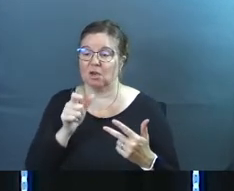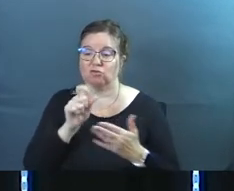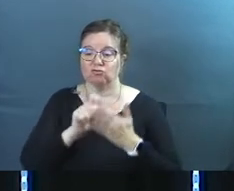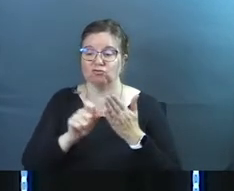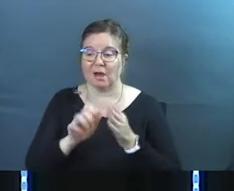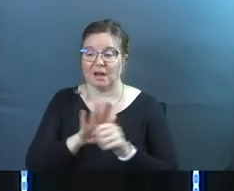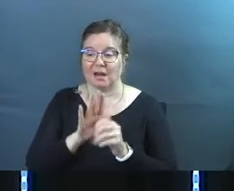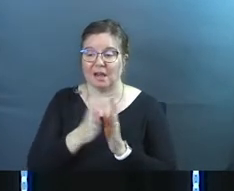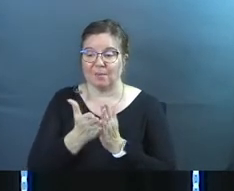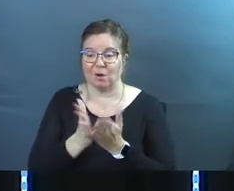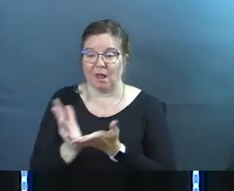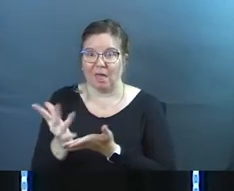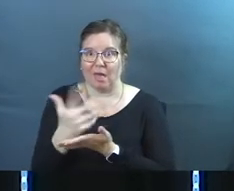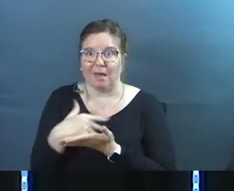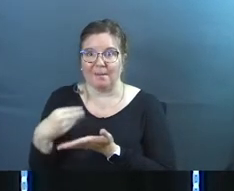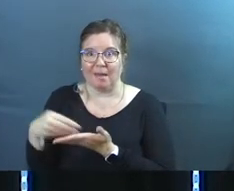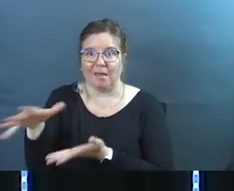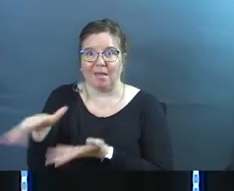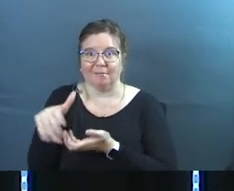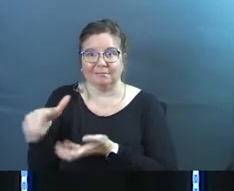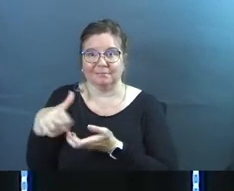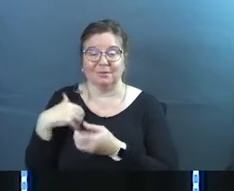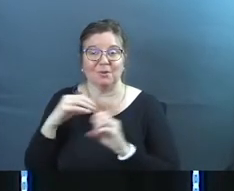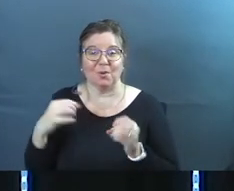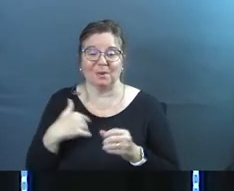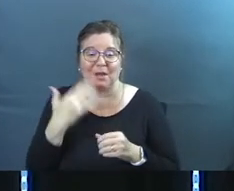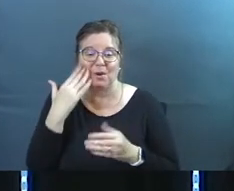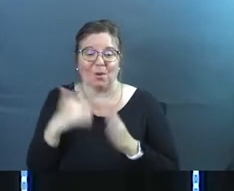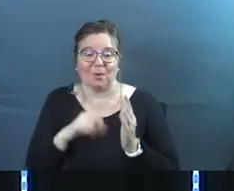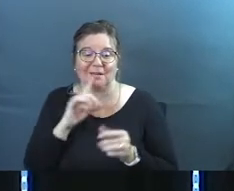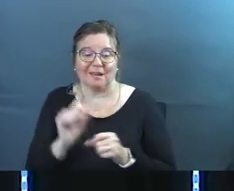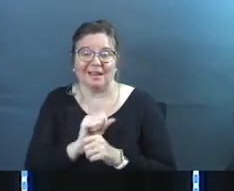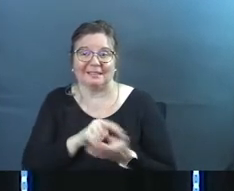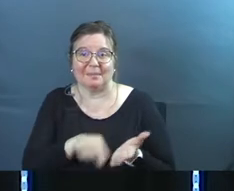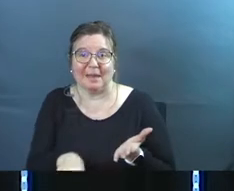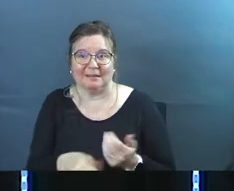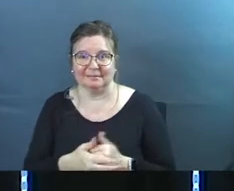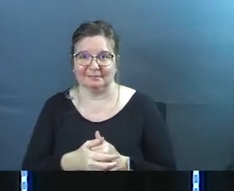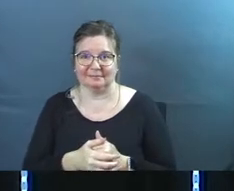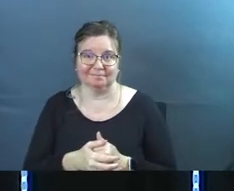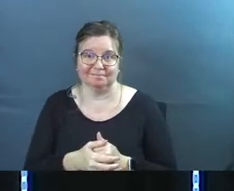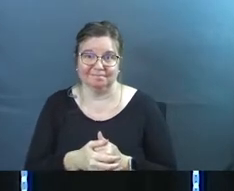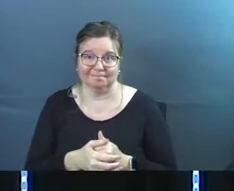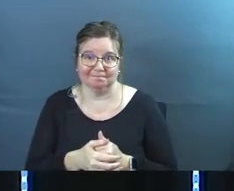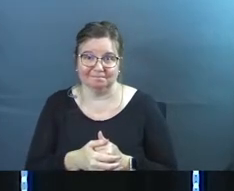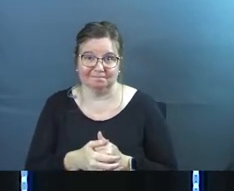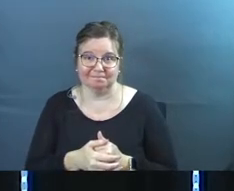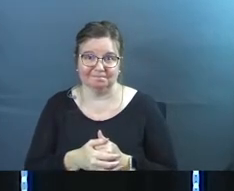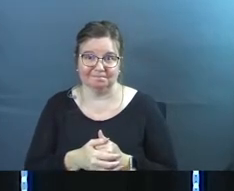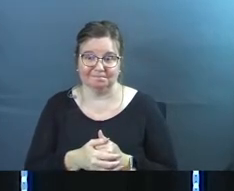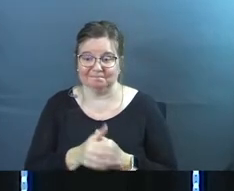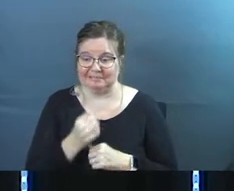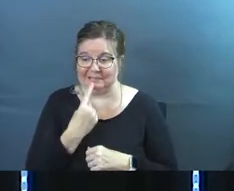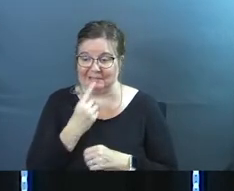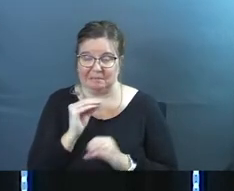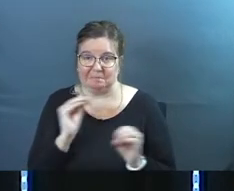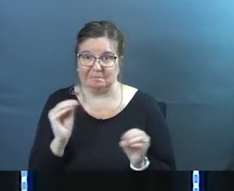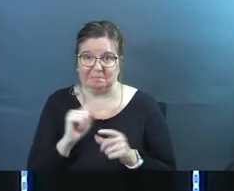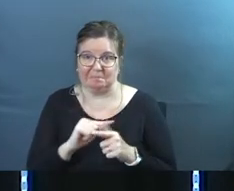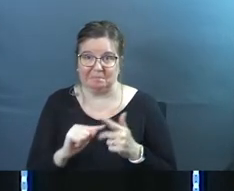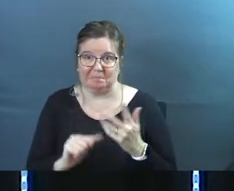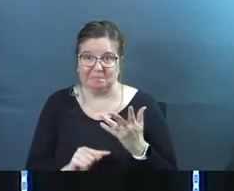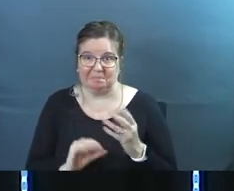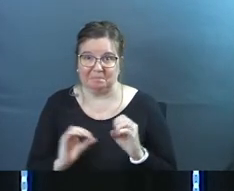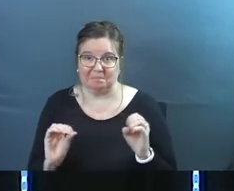enough books to get enough royalties coming in to where no one can know what you're actually getting paid. He didn't say any of that.